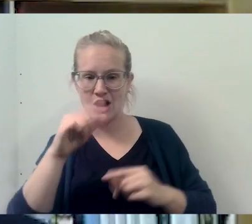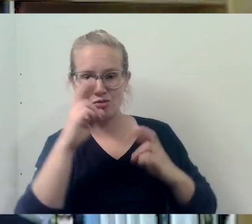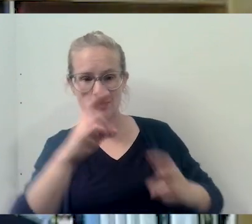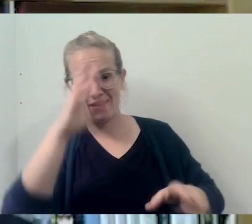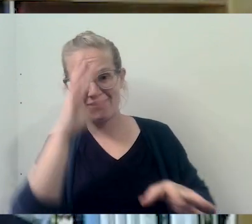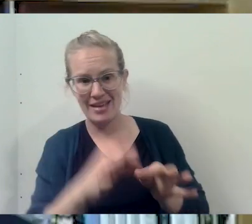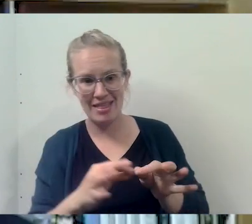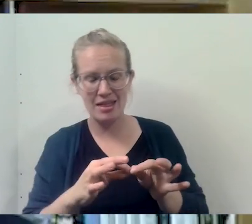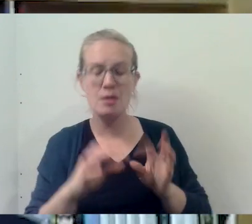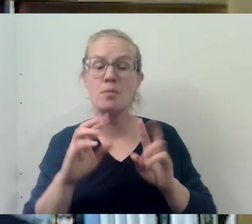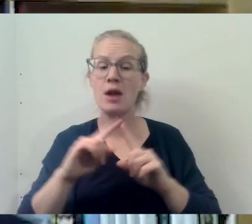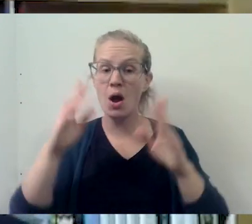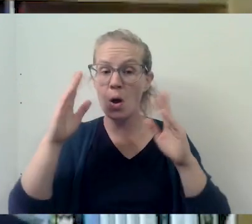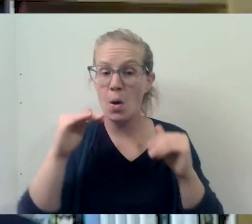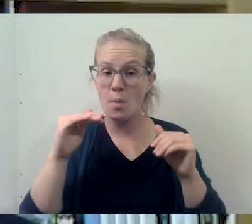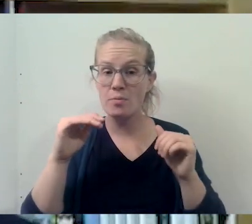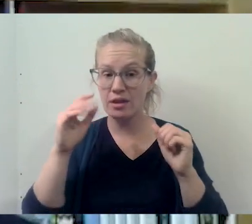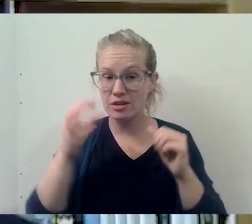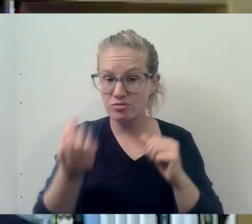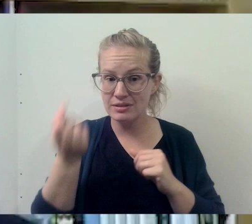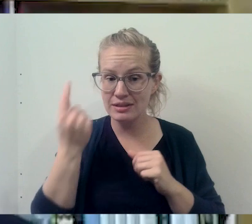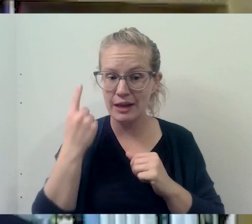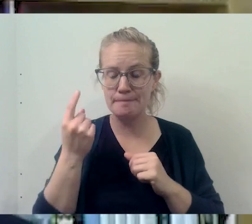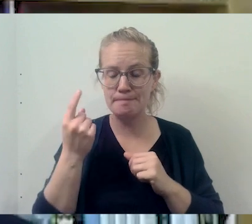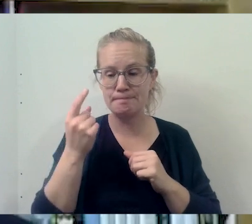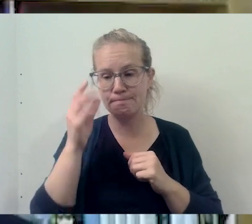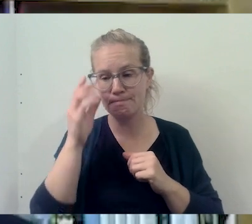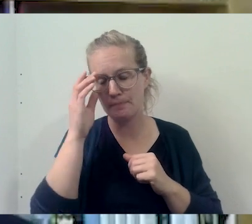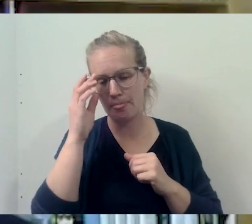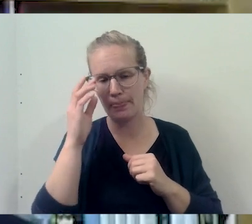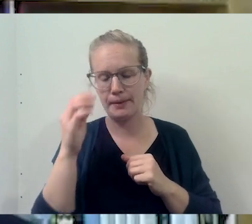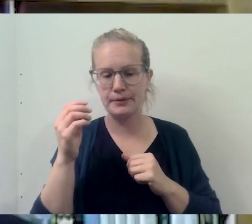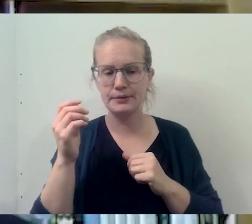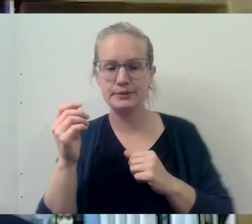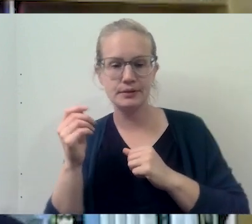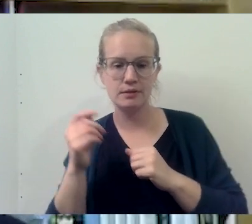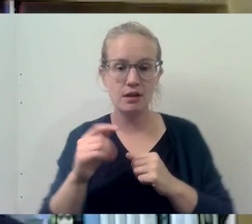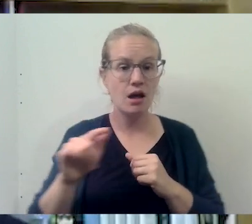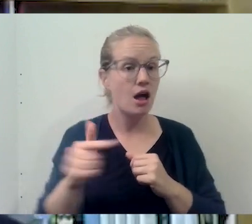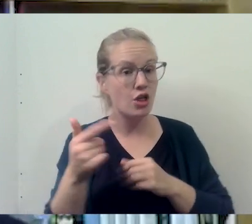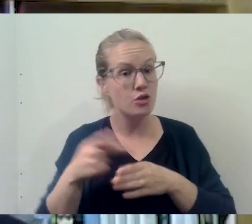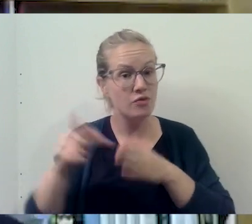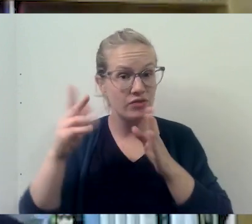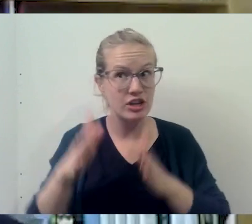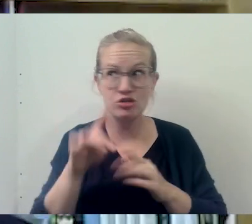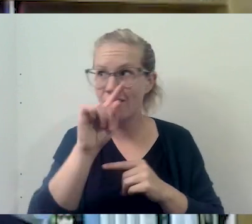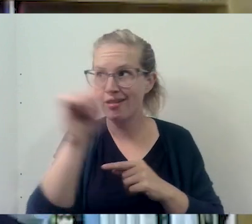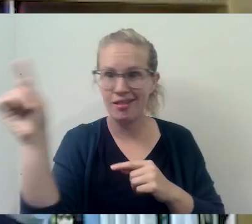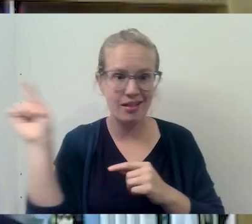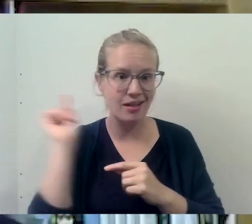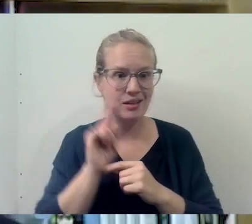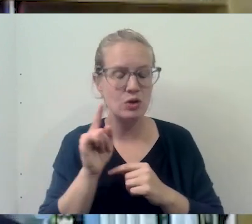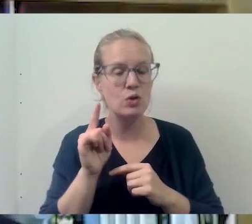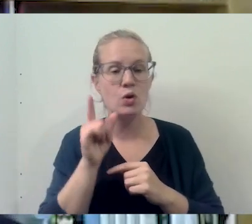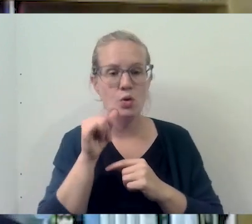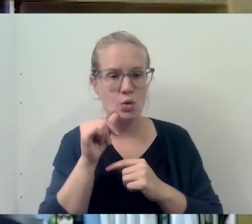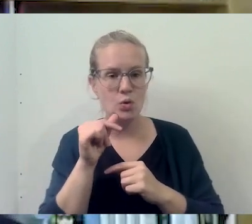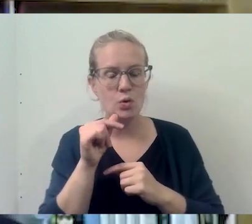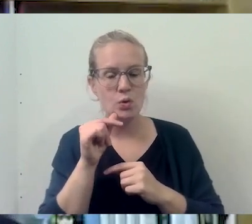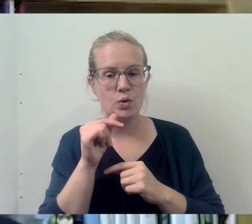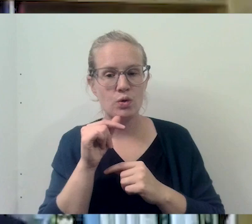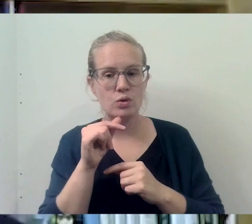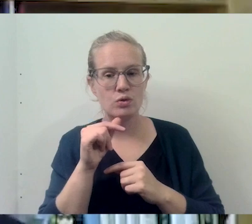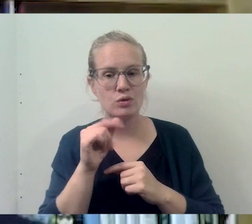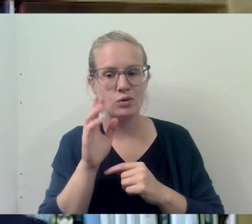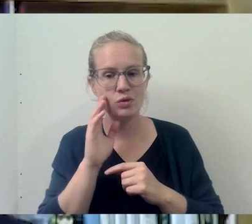I hope that they can understand that, um, that, uh, uh, there are other professionals out there who would be,